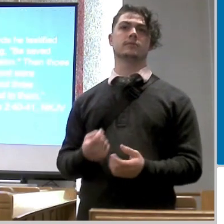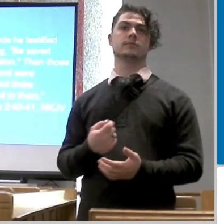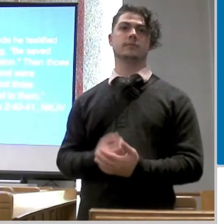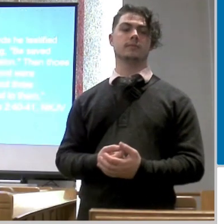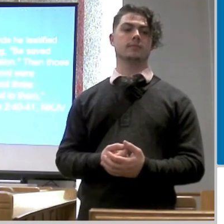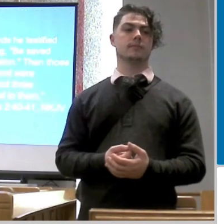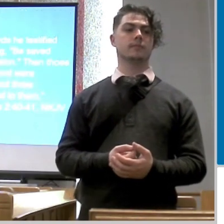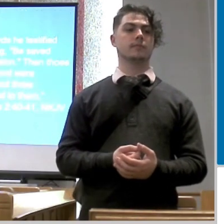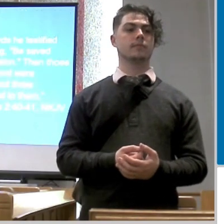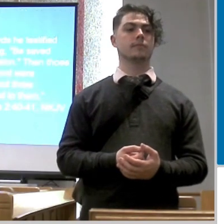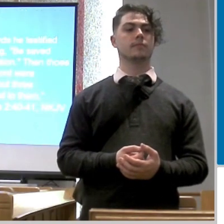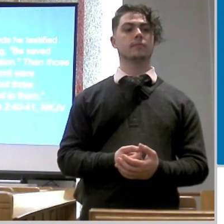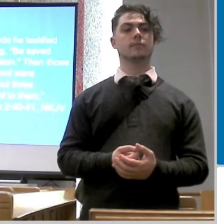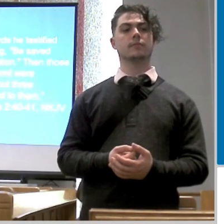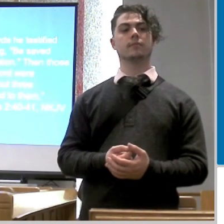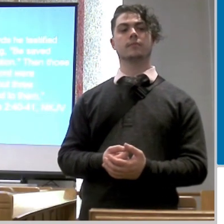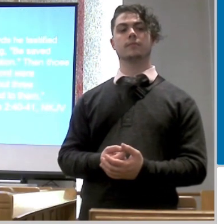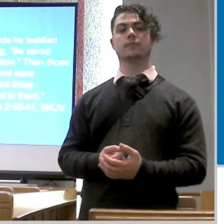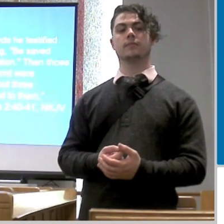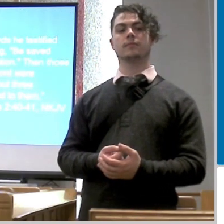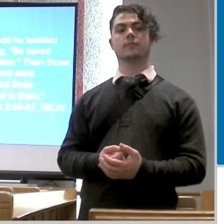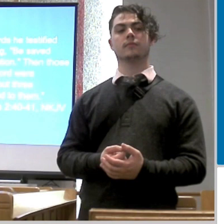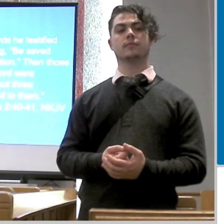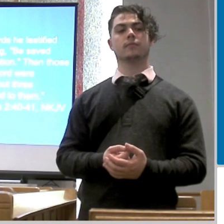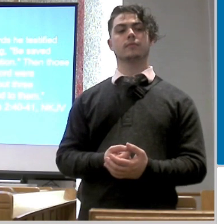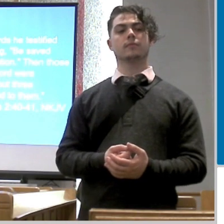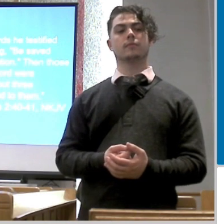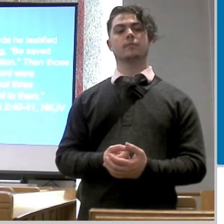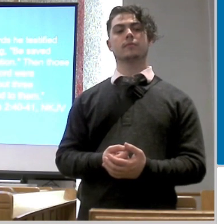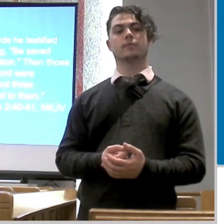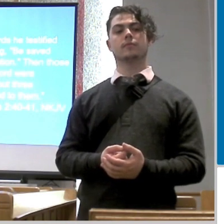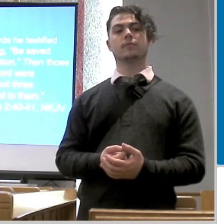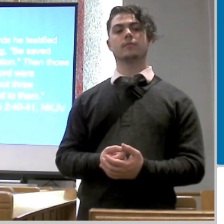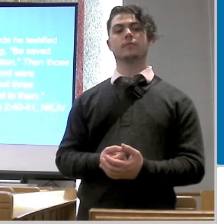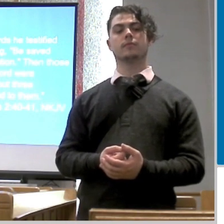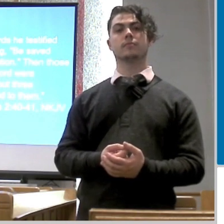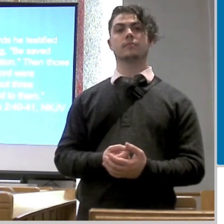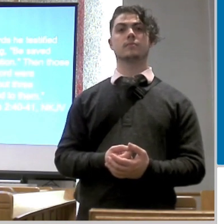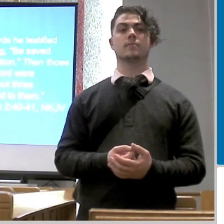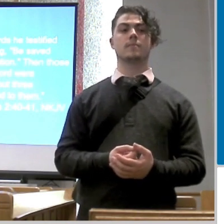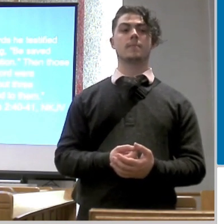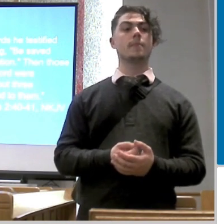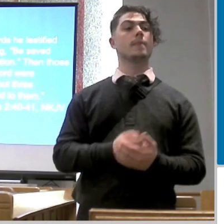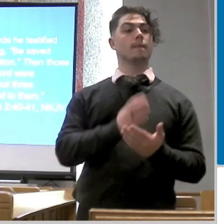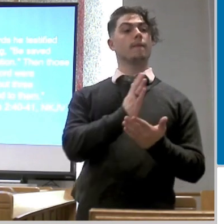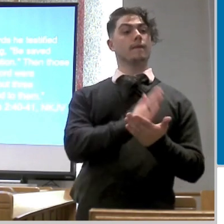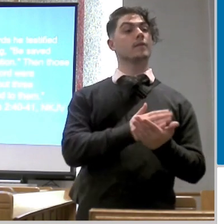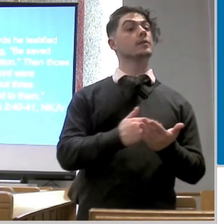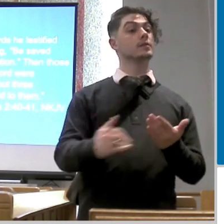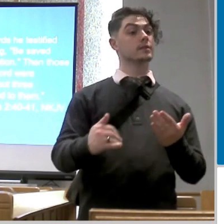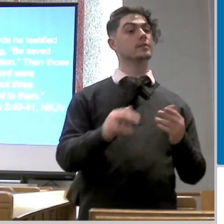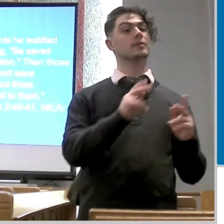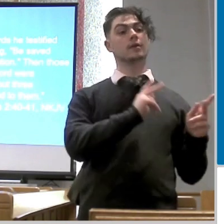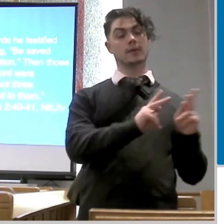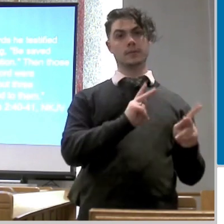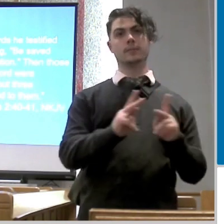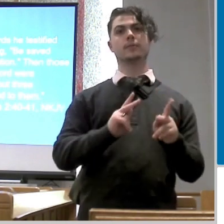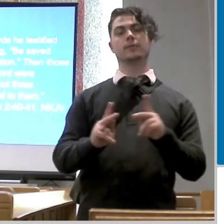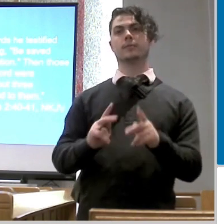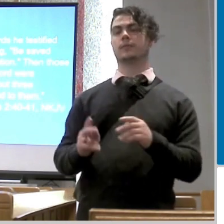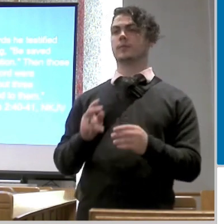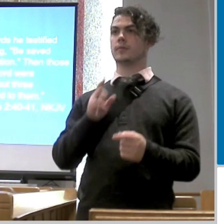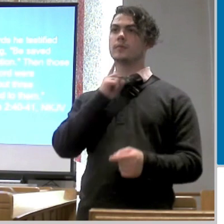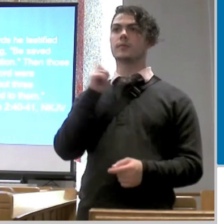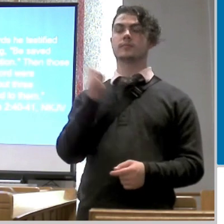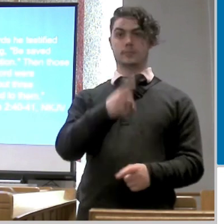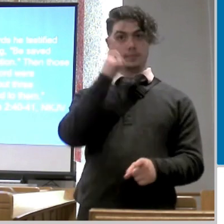in this group of people that were out there hearing this message some people responded the right way their consciences working with